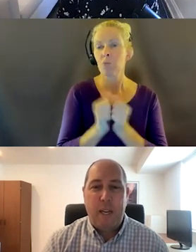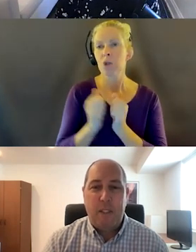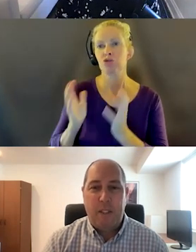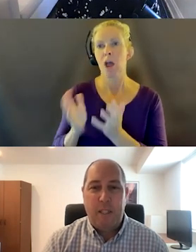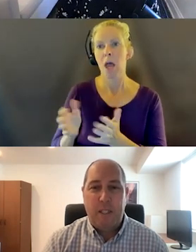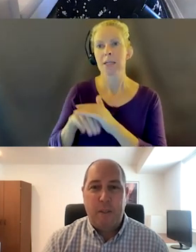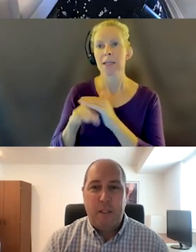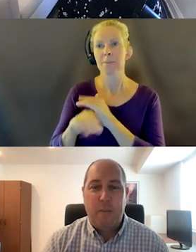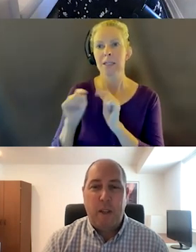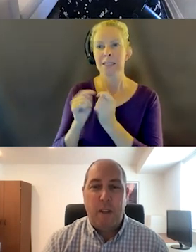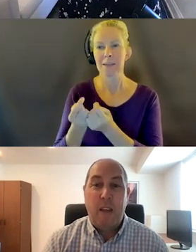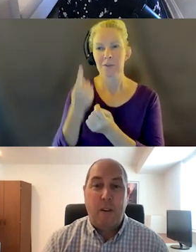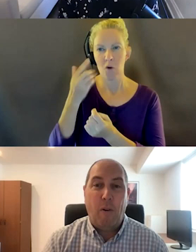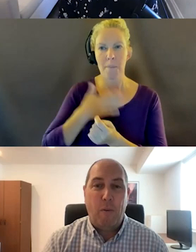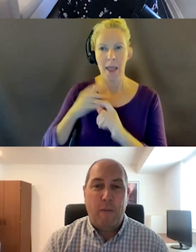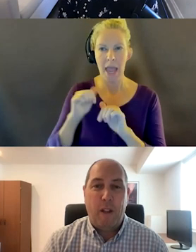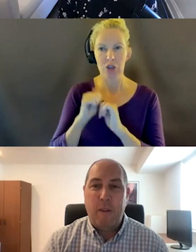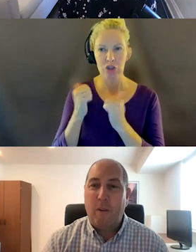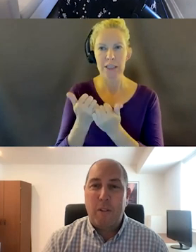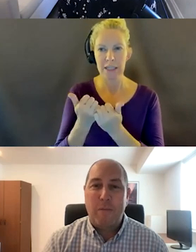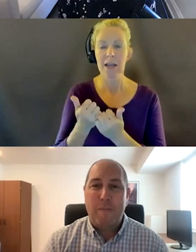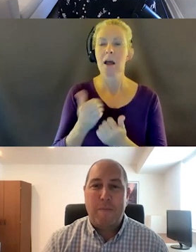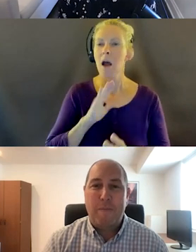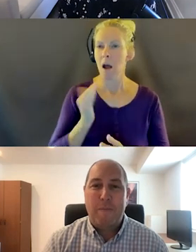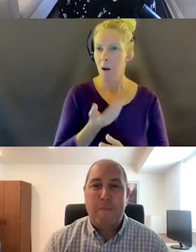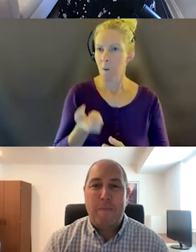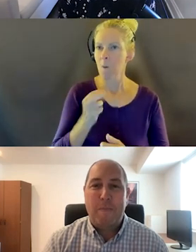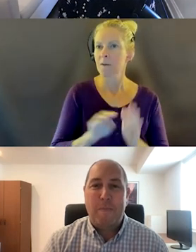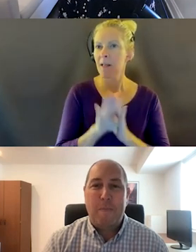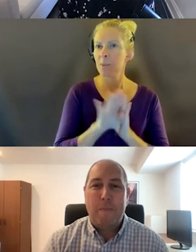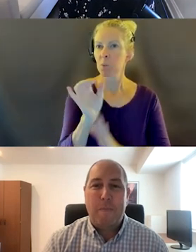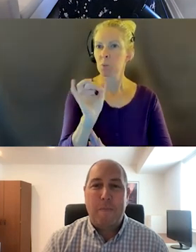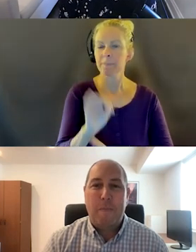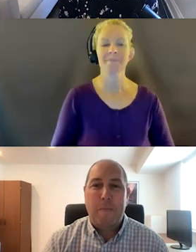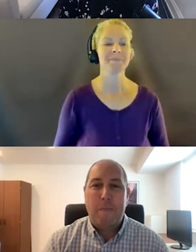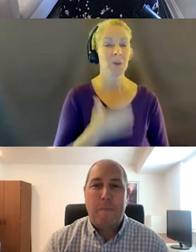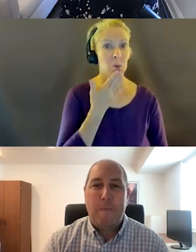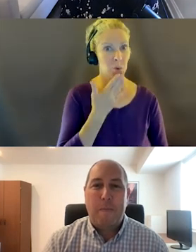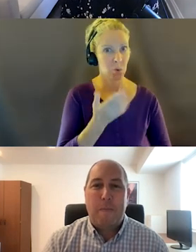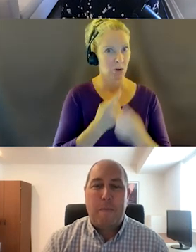vendors my agency does business with and our own development folks. Yeah, good questions.